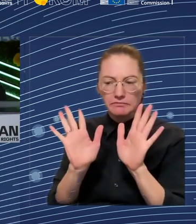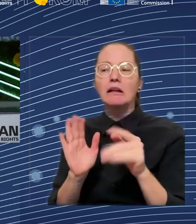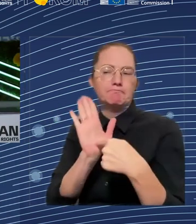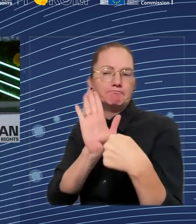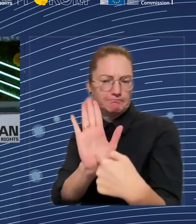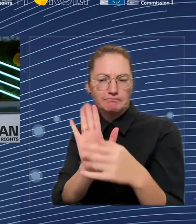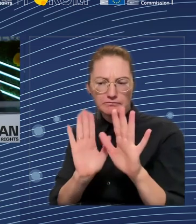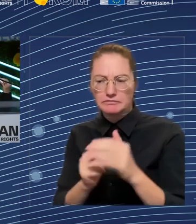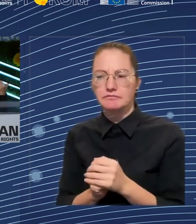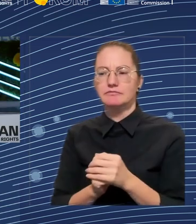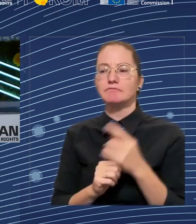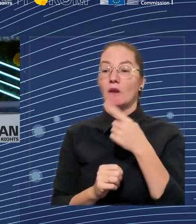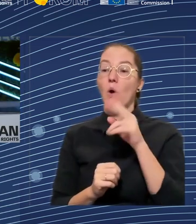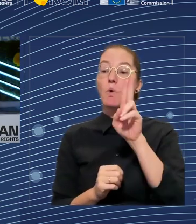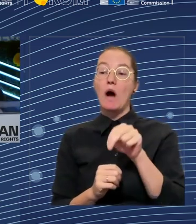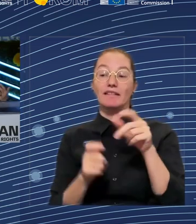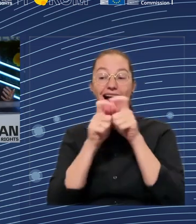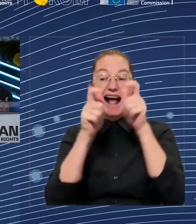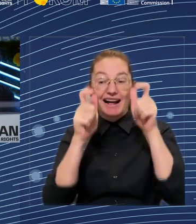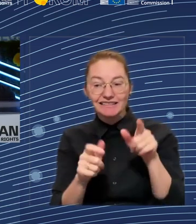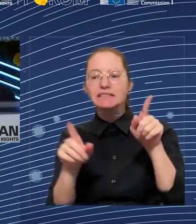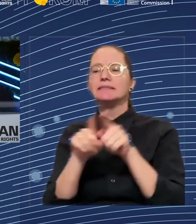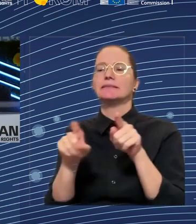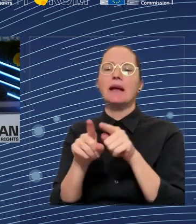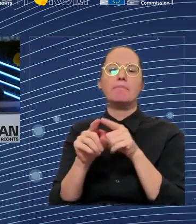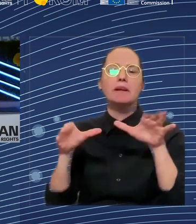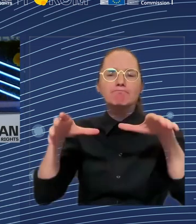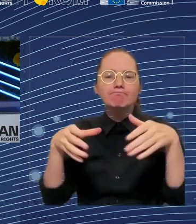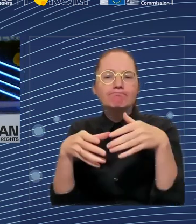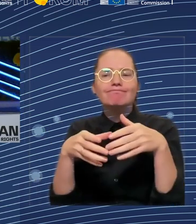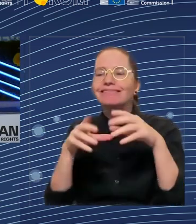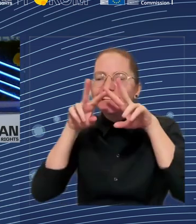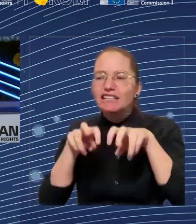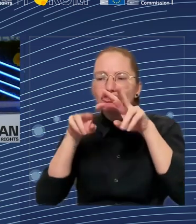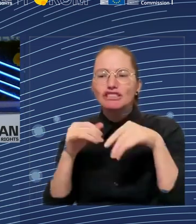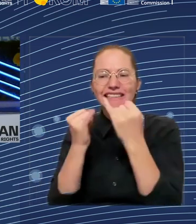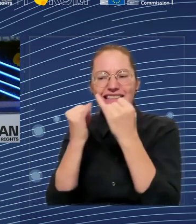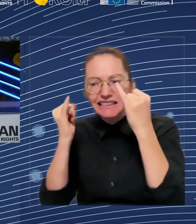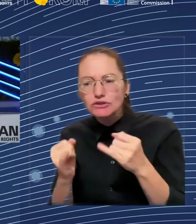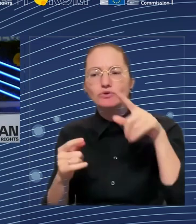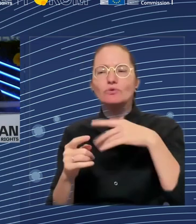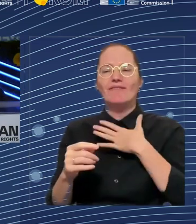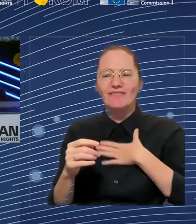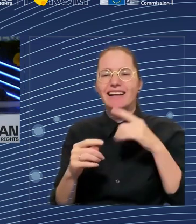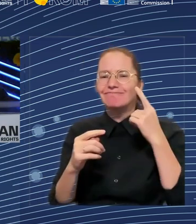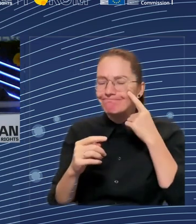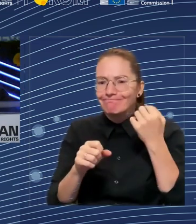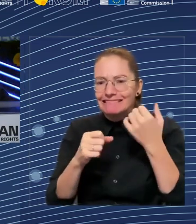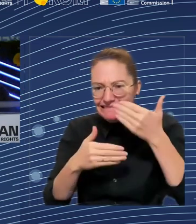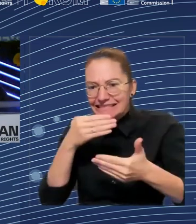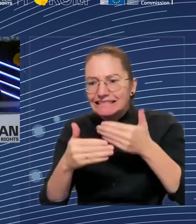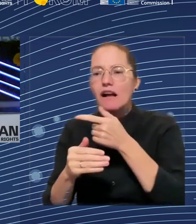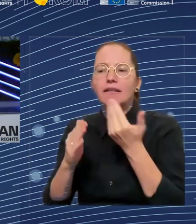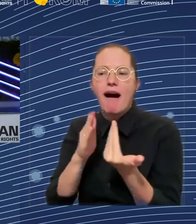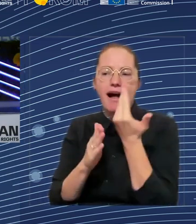on the one hand, fewer people in the labor market. On the other hand, more jobs, more needs. And this is not only about